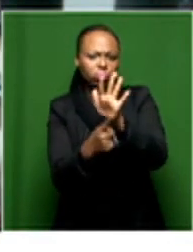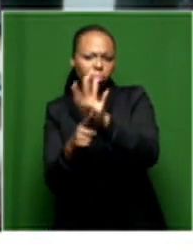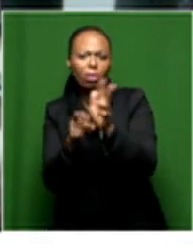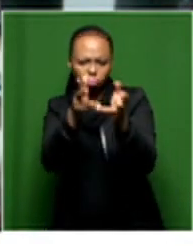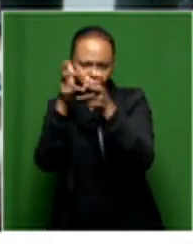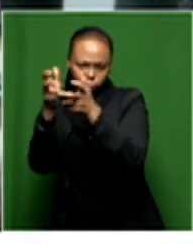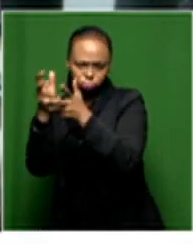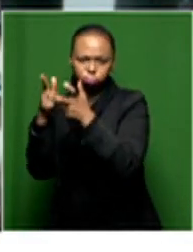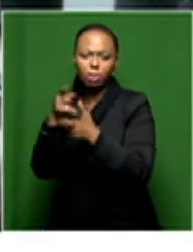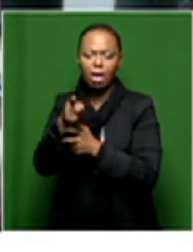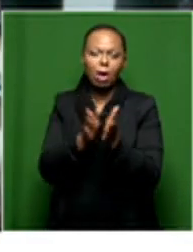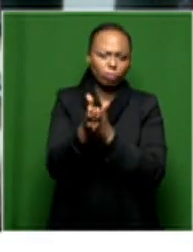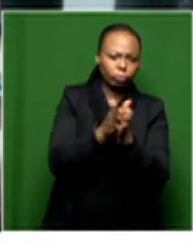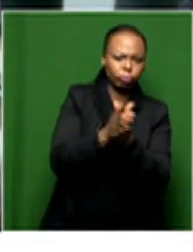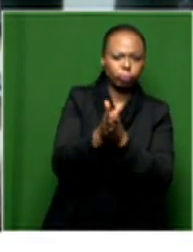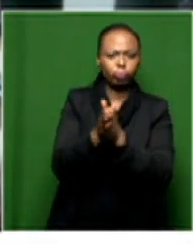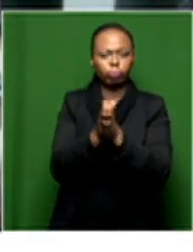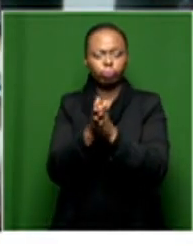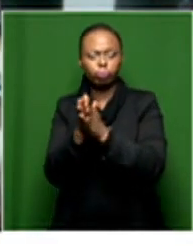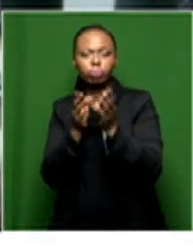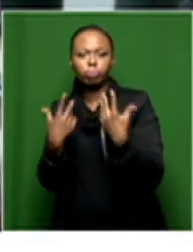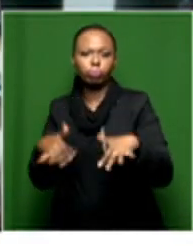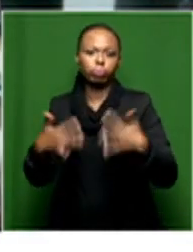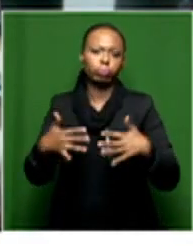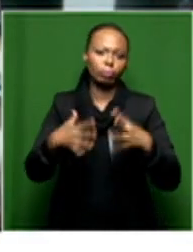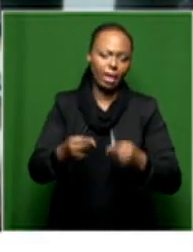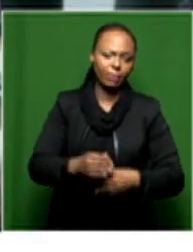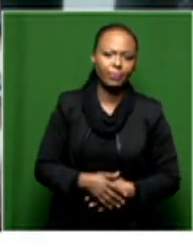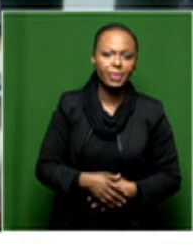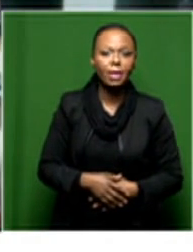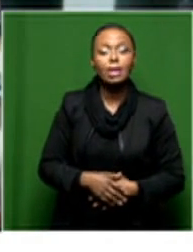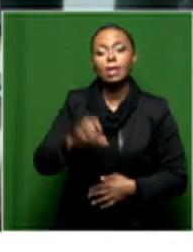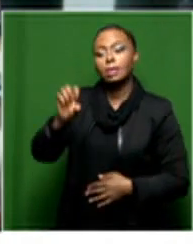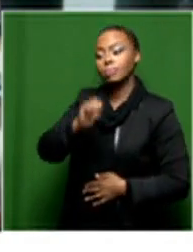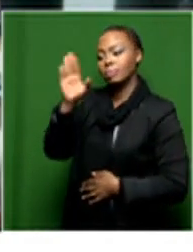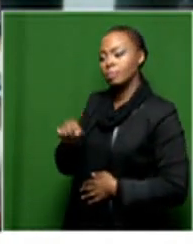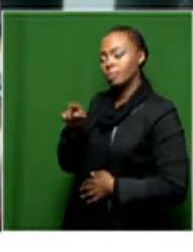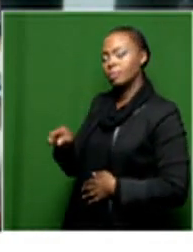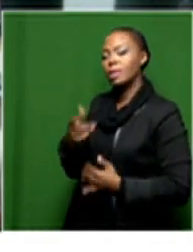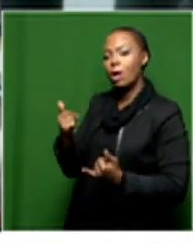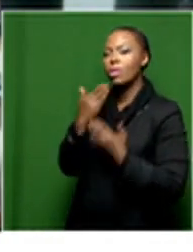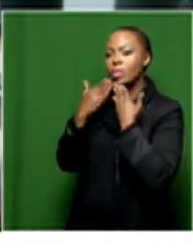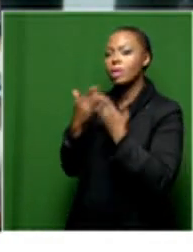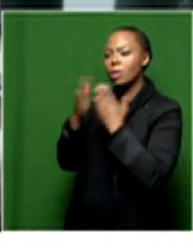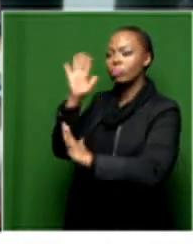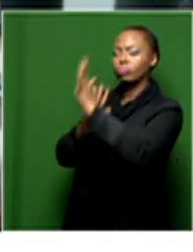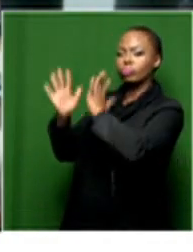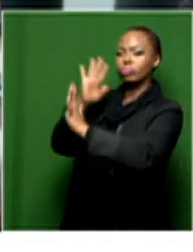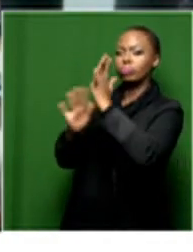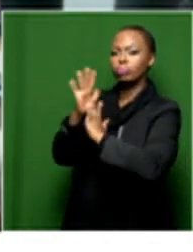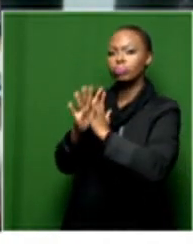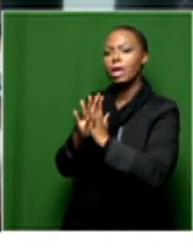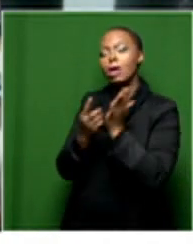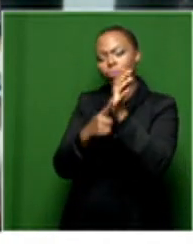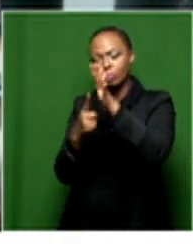It's very thought-provoking. right. Yeah. More Africa, great chatting to you. Thank you so much for your time. We definitely need longer slots